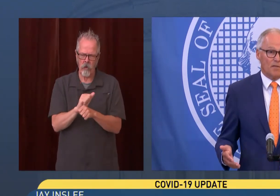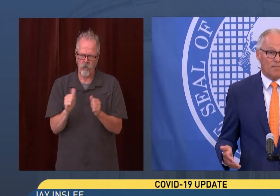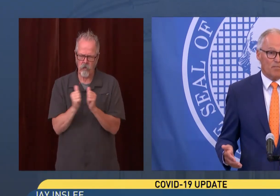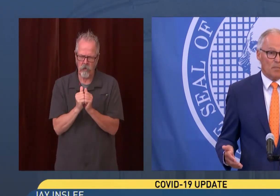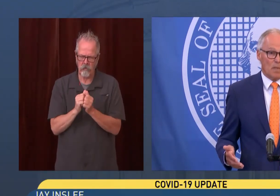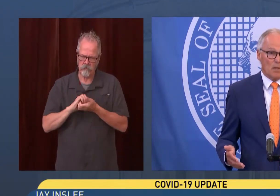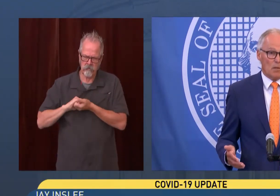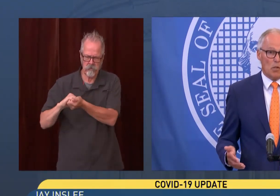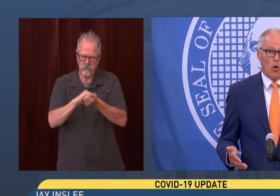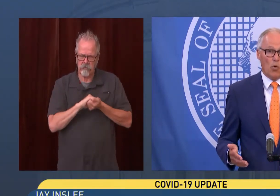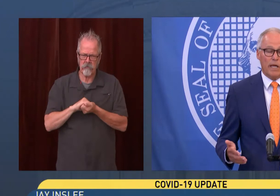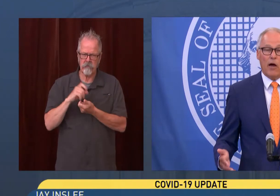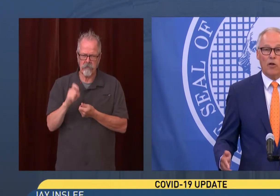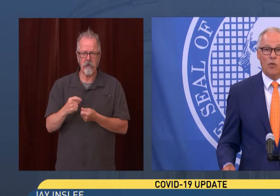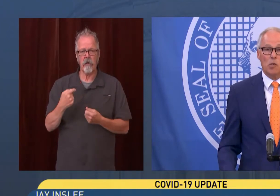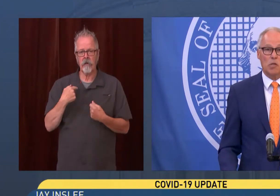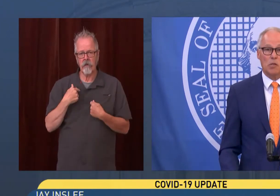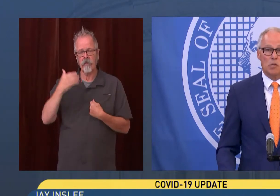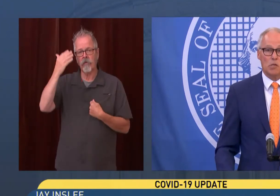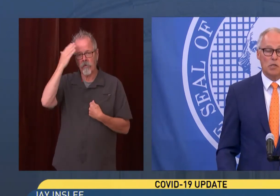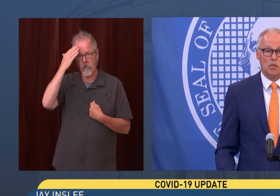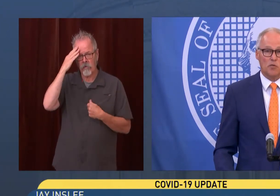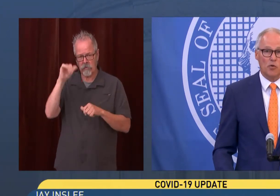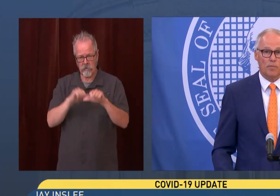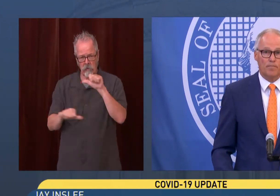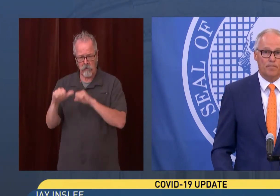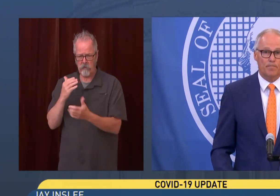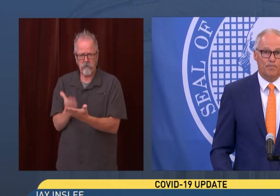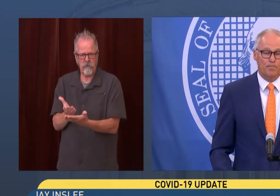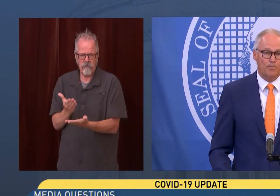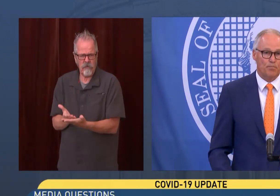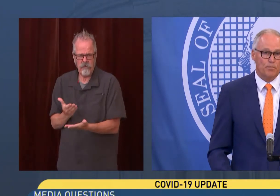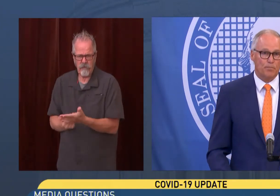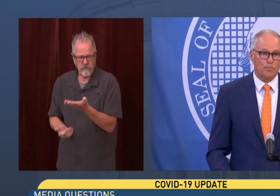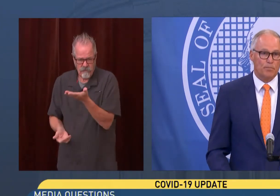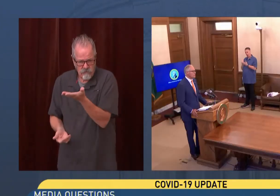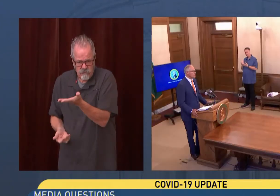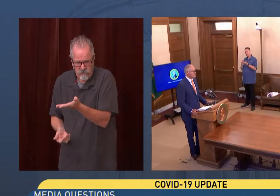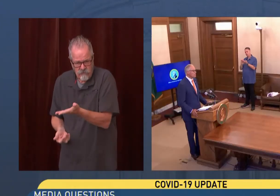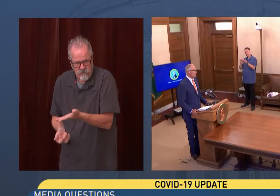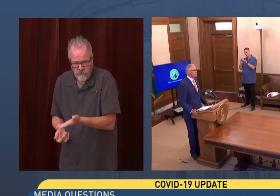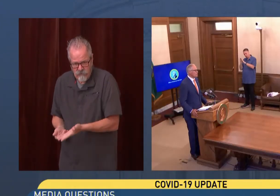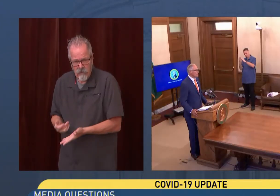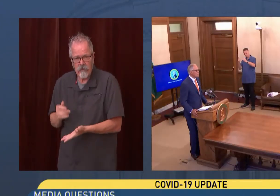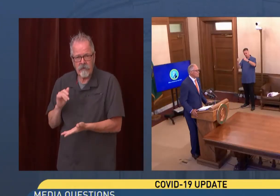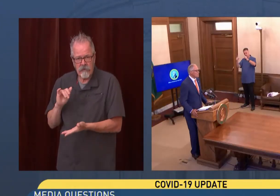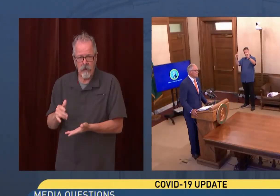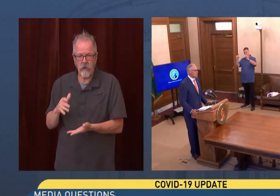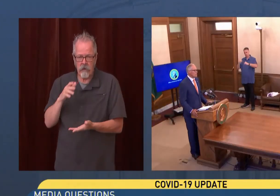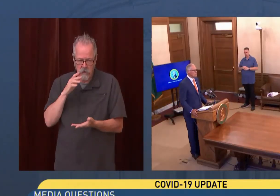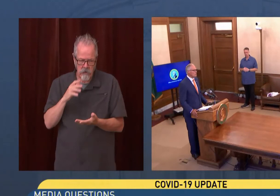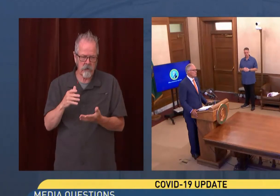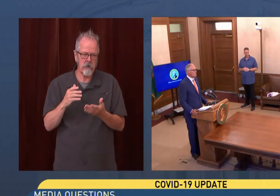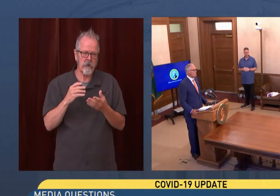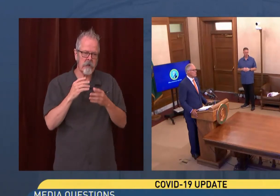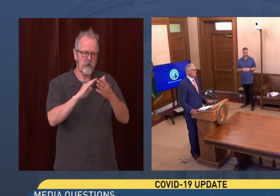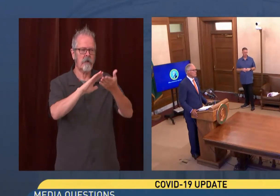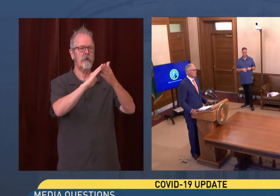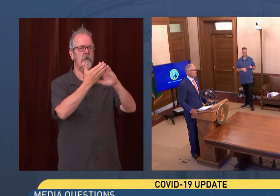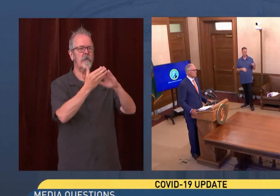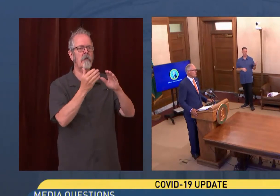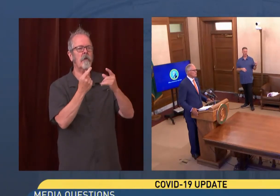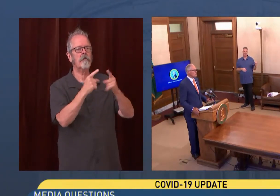science is. So we're counting on those things to see us through. Governor, the president now may be announcing that federal